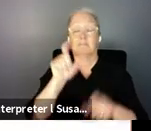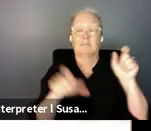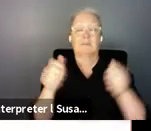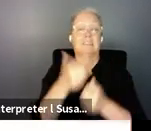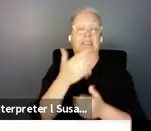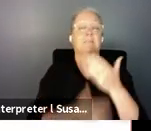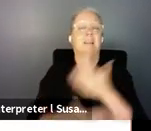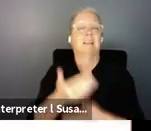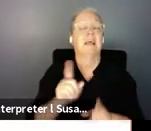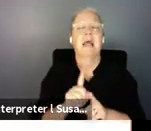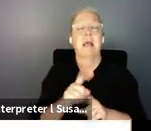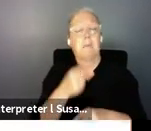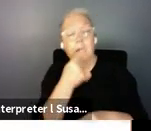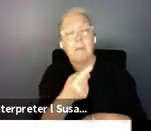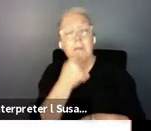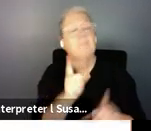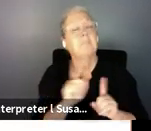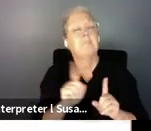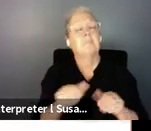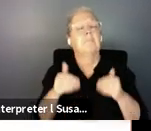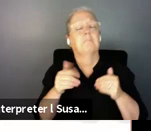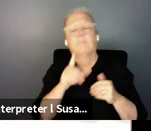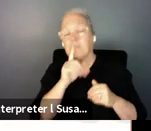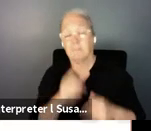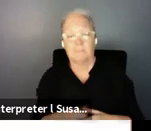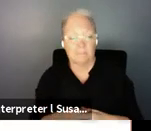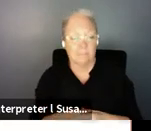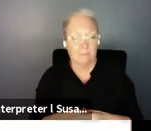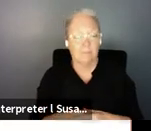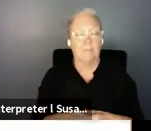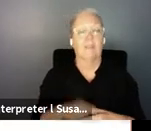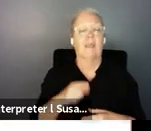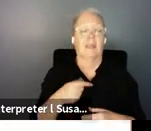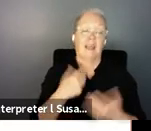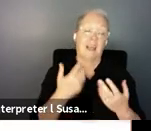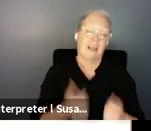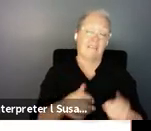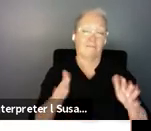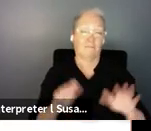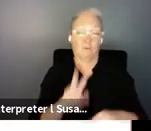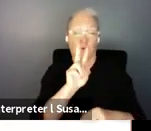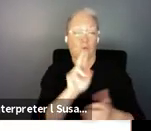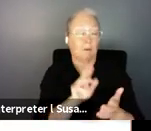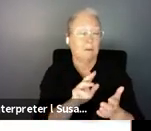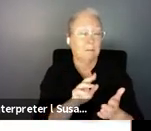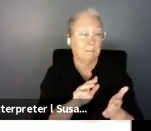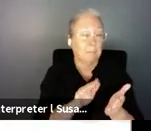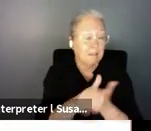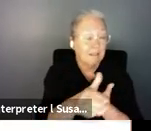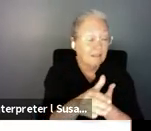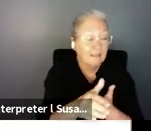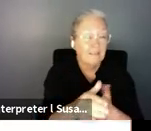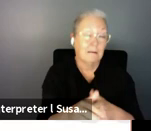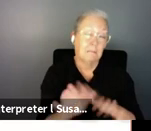in thailand we have around 2 million persons with disabilities registered under the ministry of social development